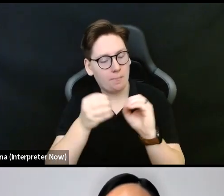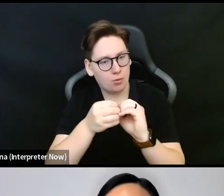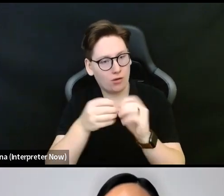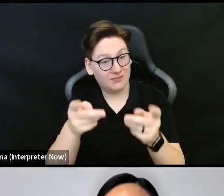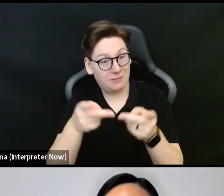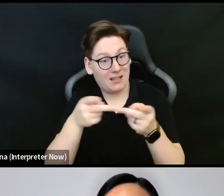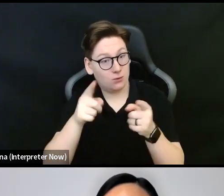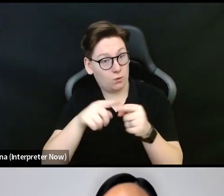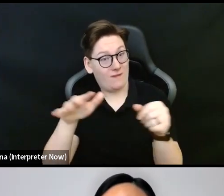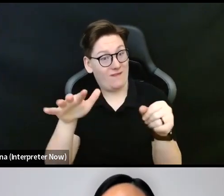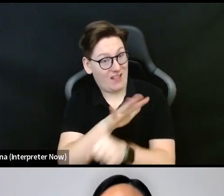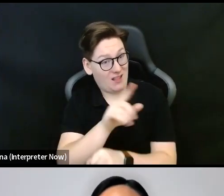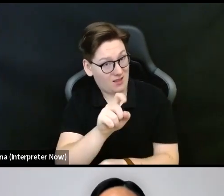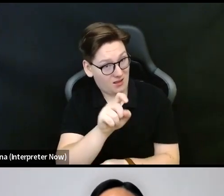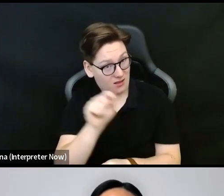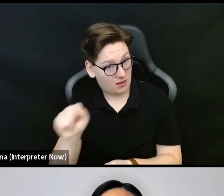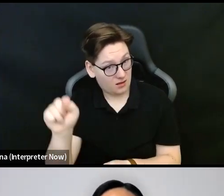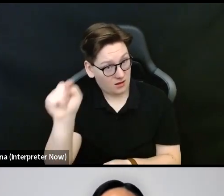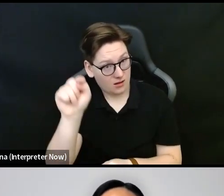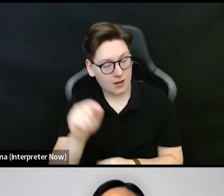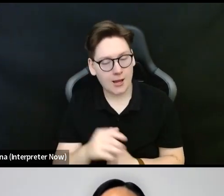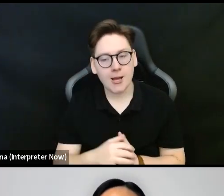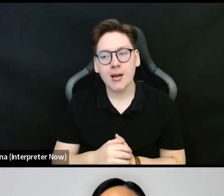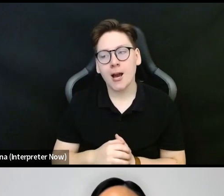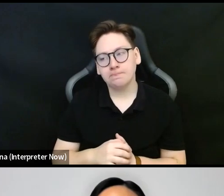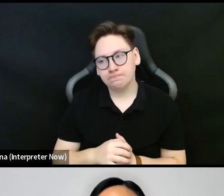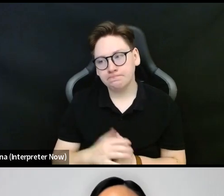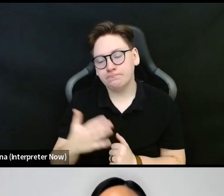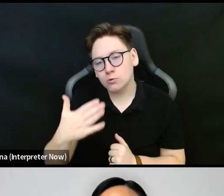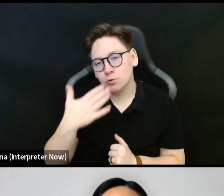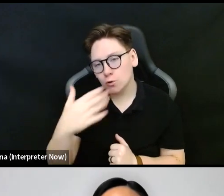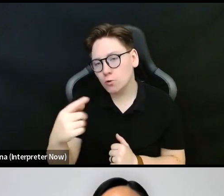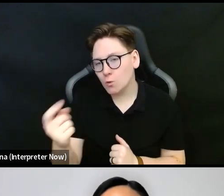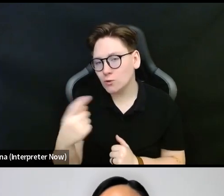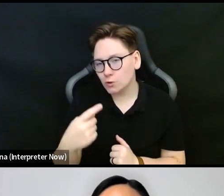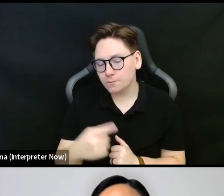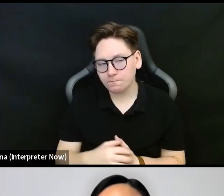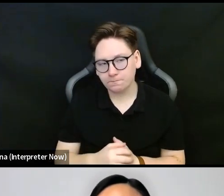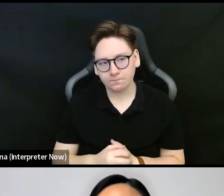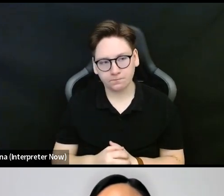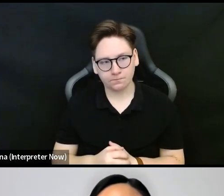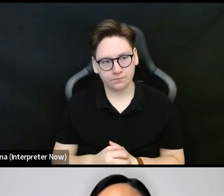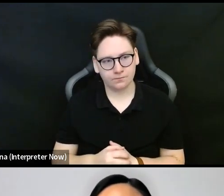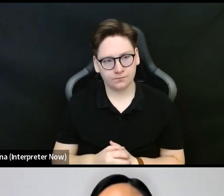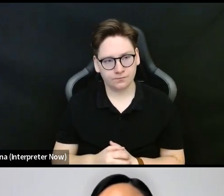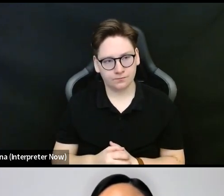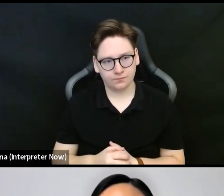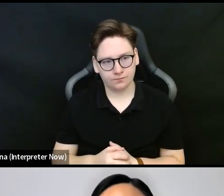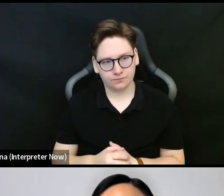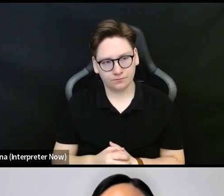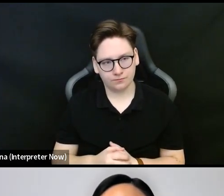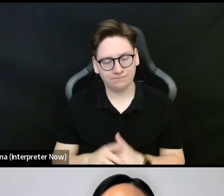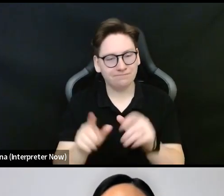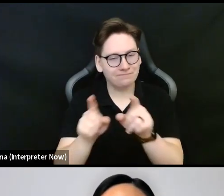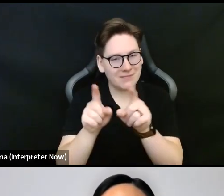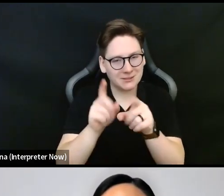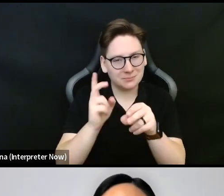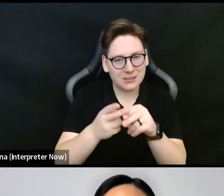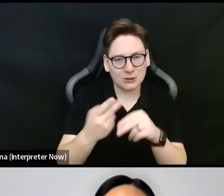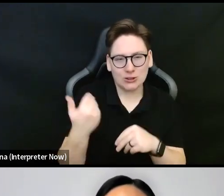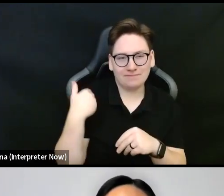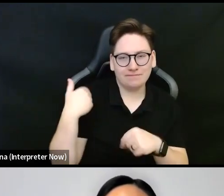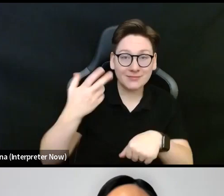question. So the grant awards, as mentioned on the national webinar, there will be